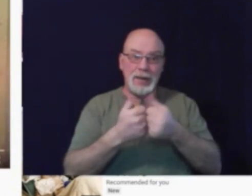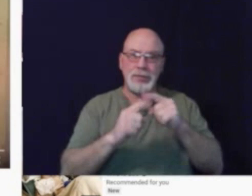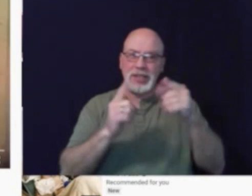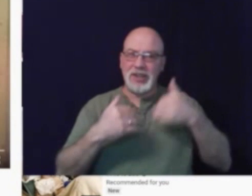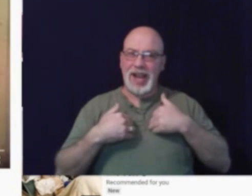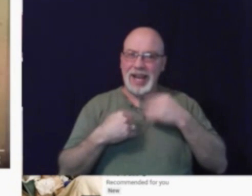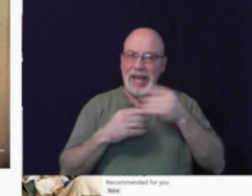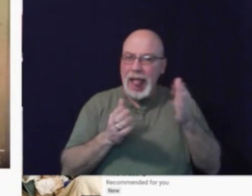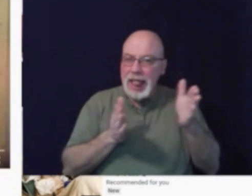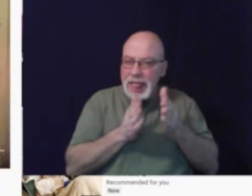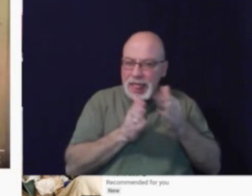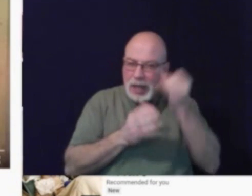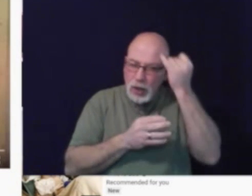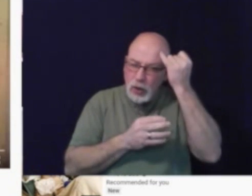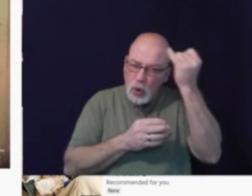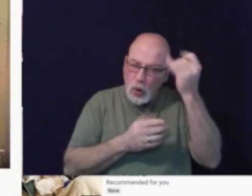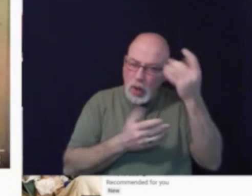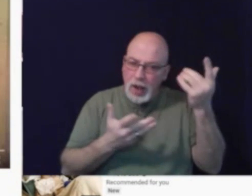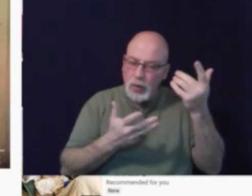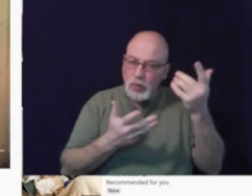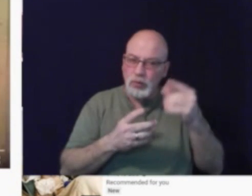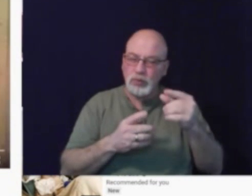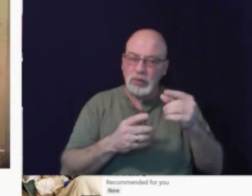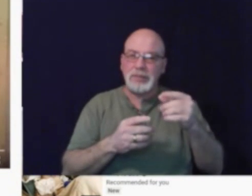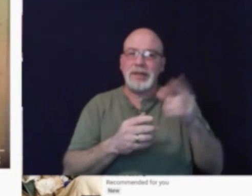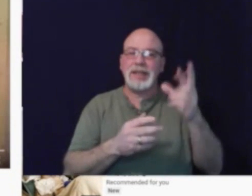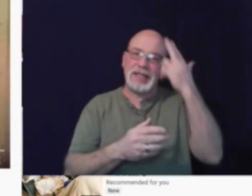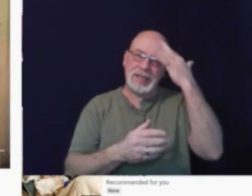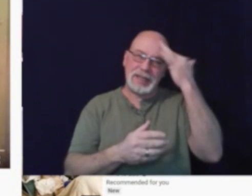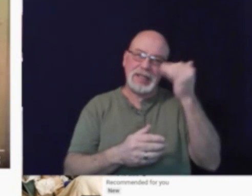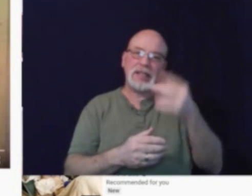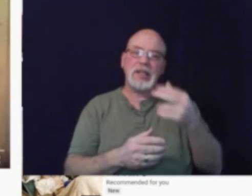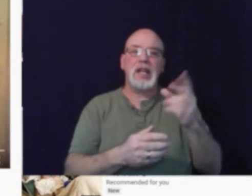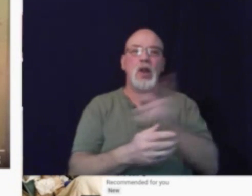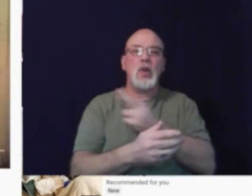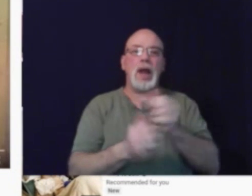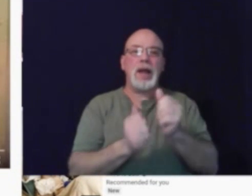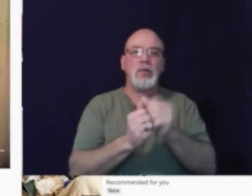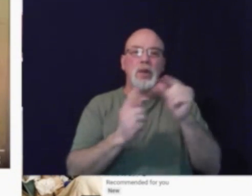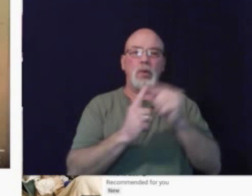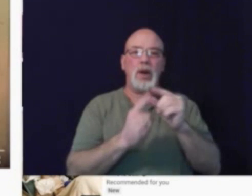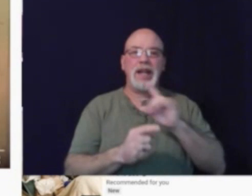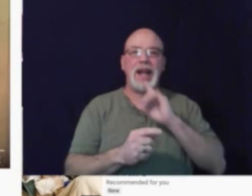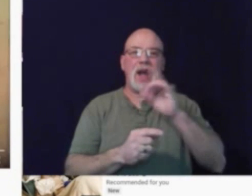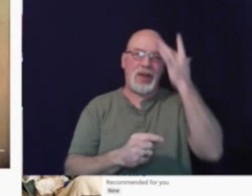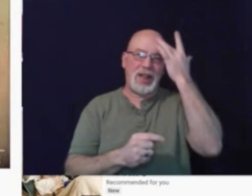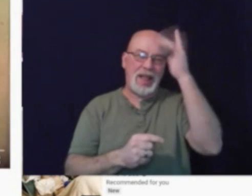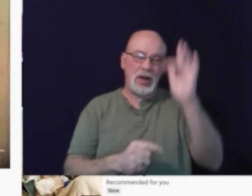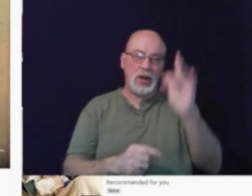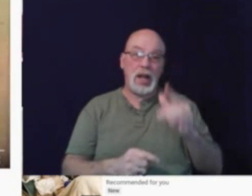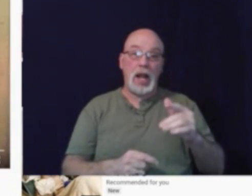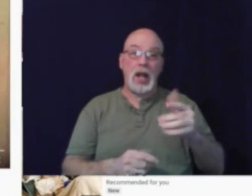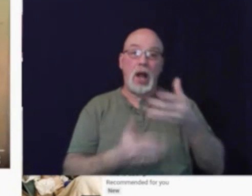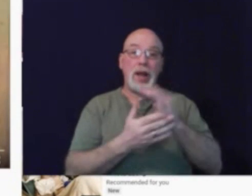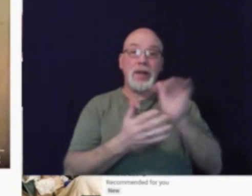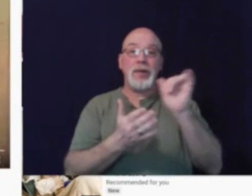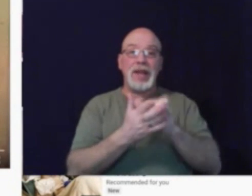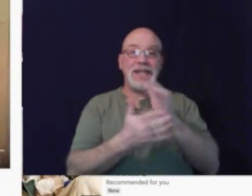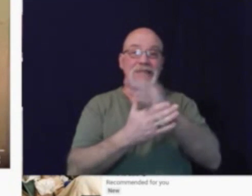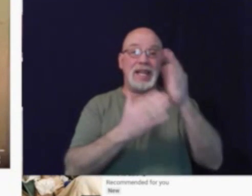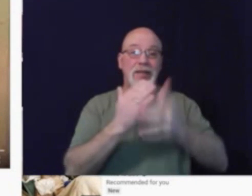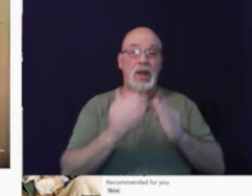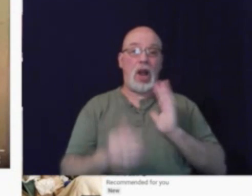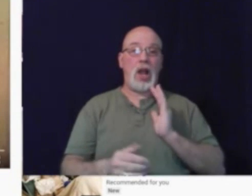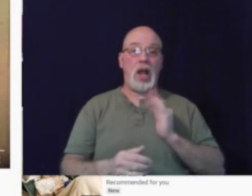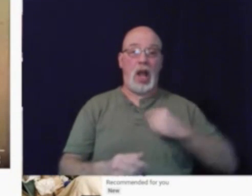had little clues because it rhymed with the word. Huh! How clever! All right, well that is the end of